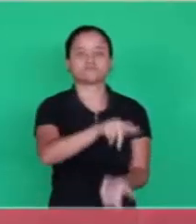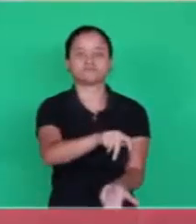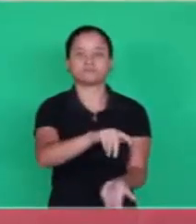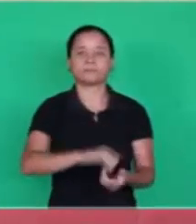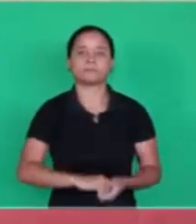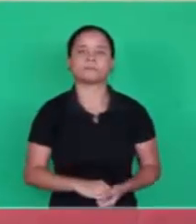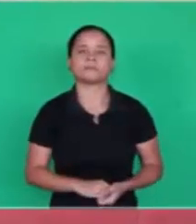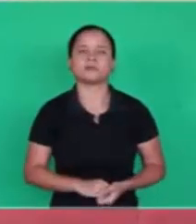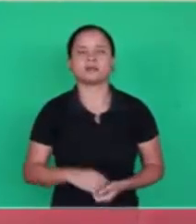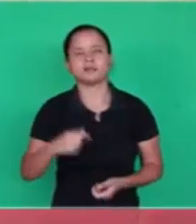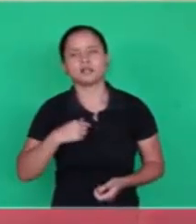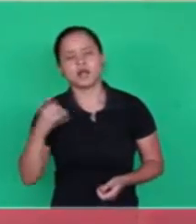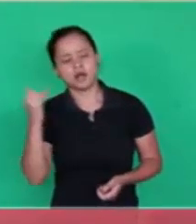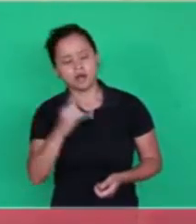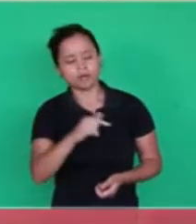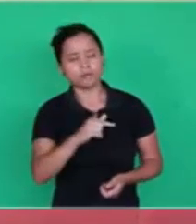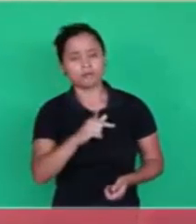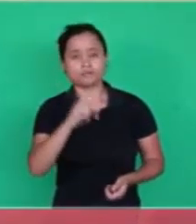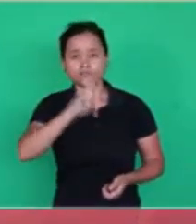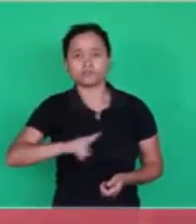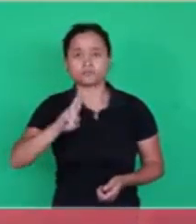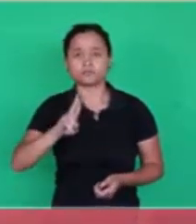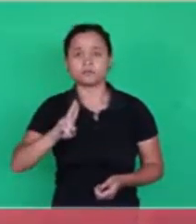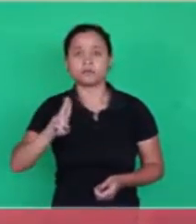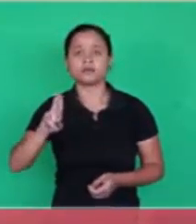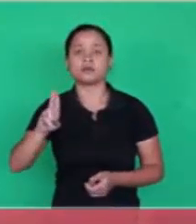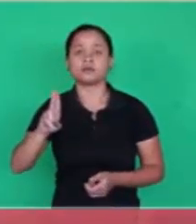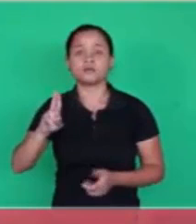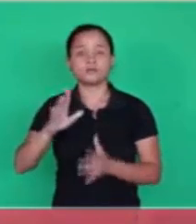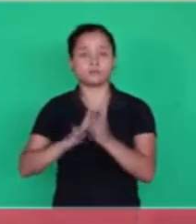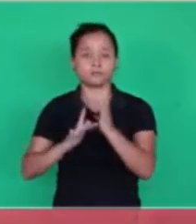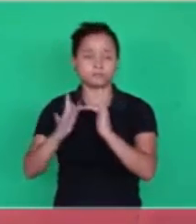talking. He didn't do that. He uses Jesus.